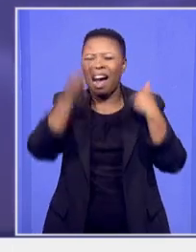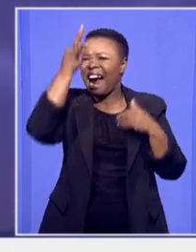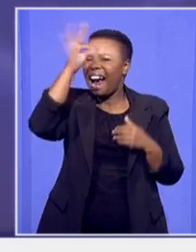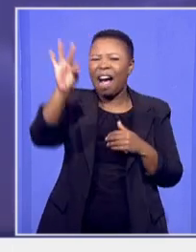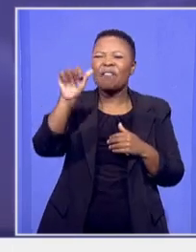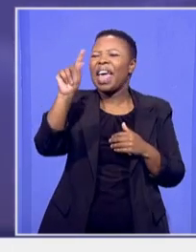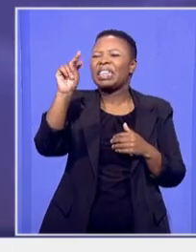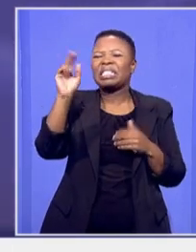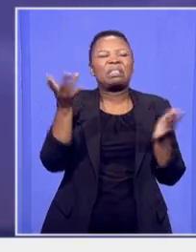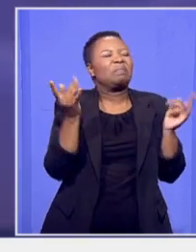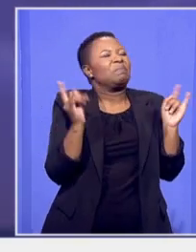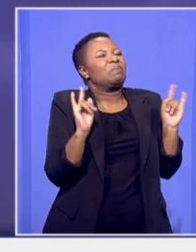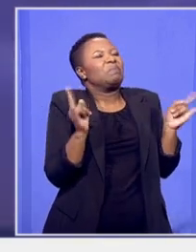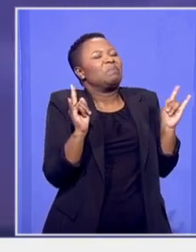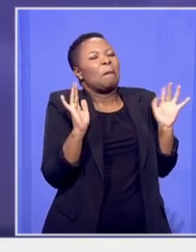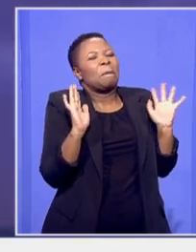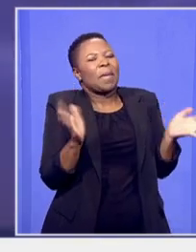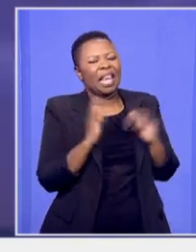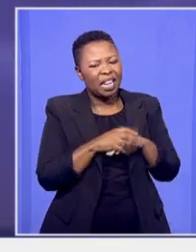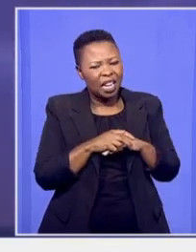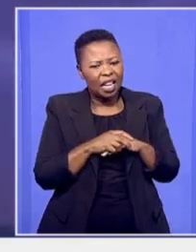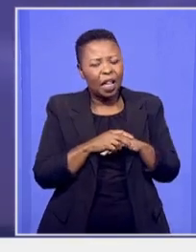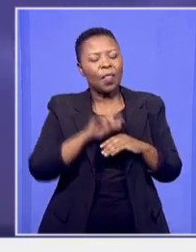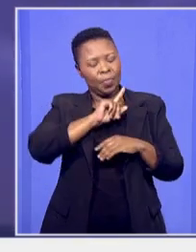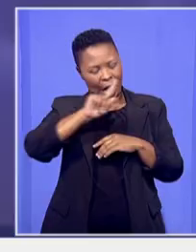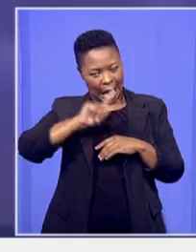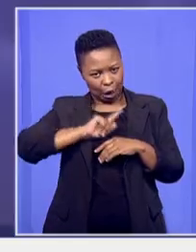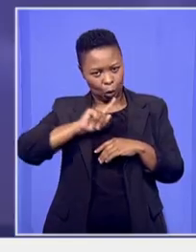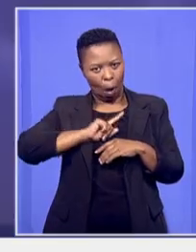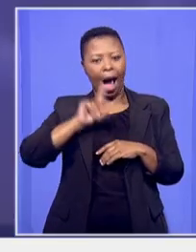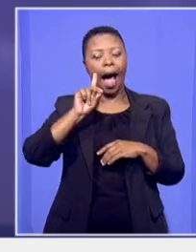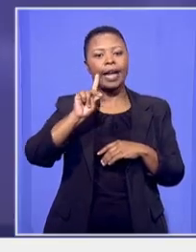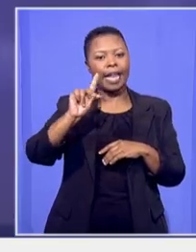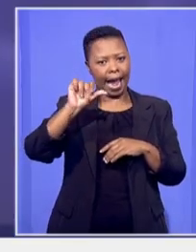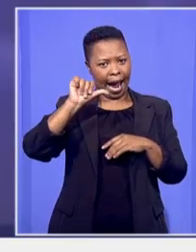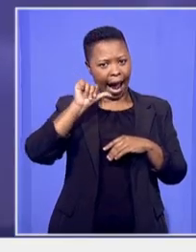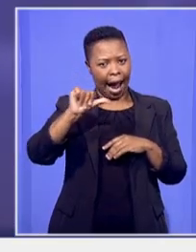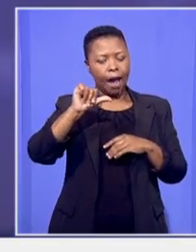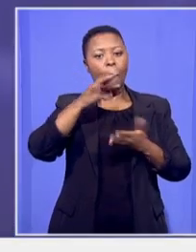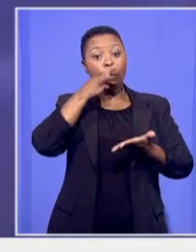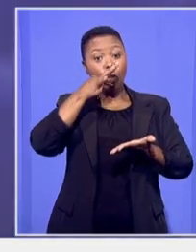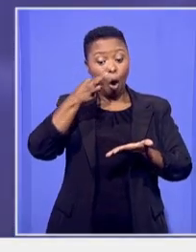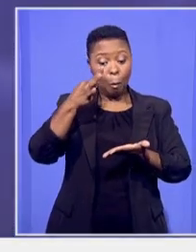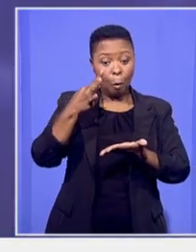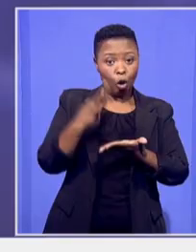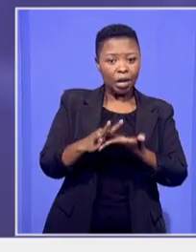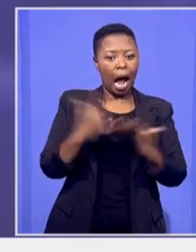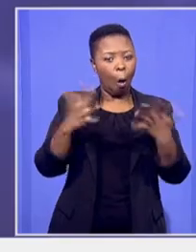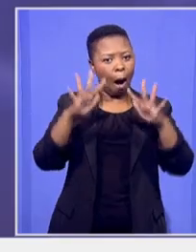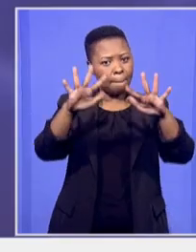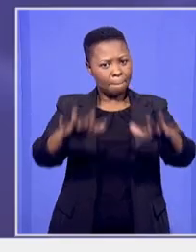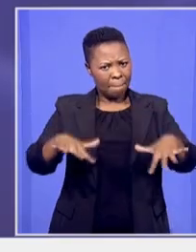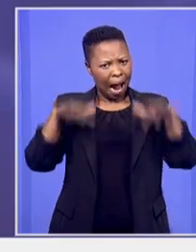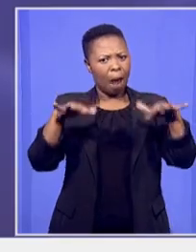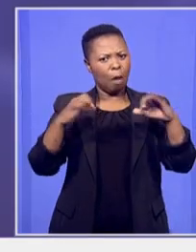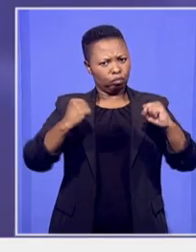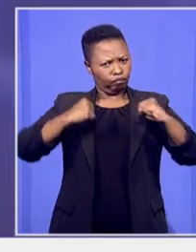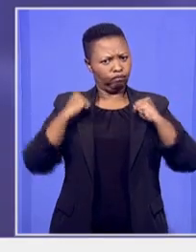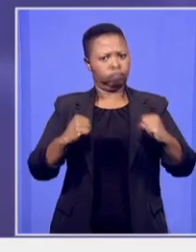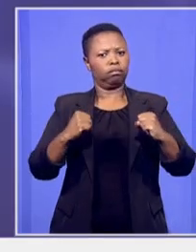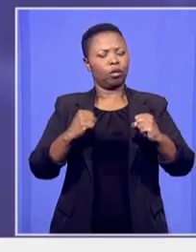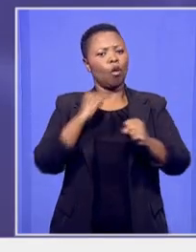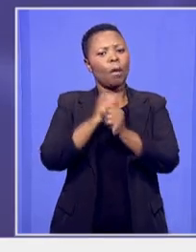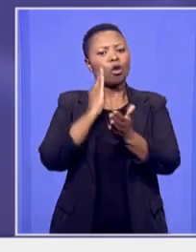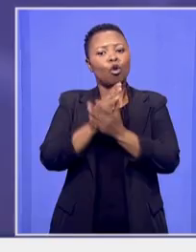this is why the DA tabled concrete proposals in parliament in order to cushion South